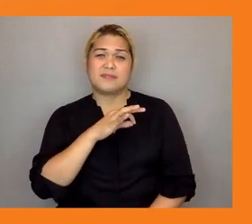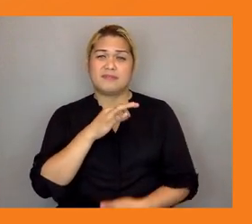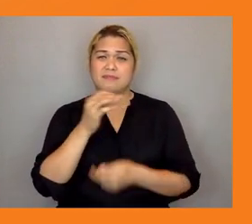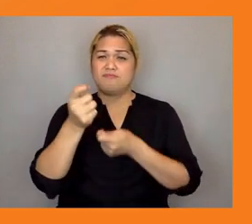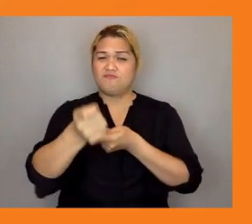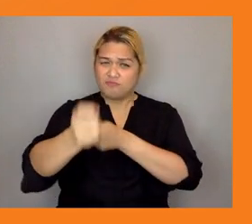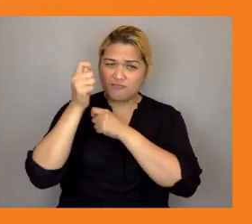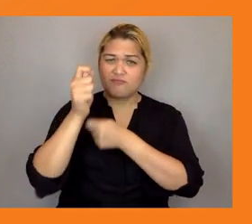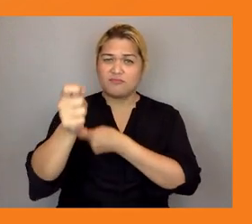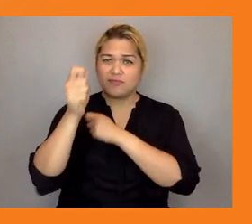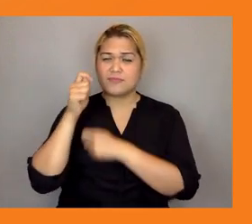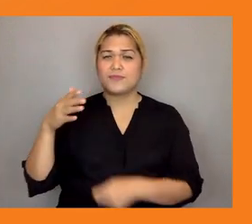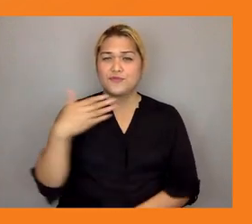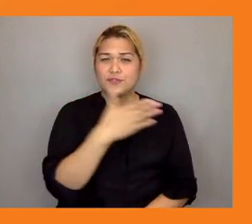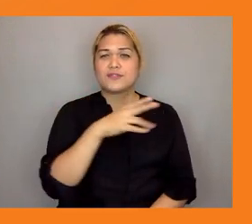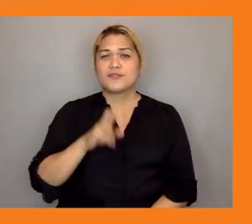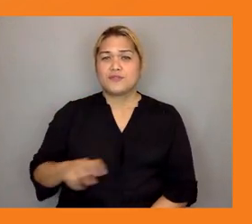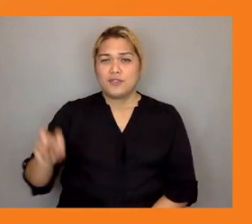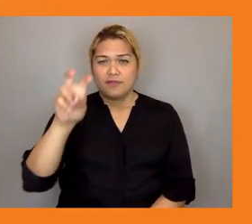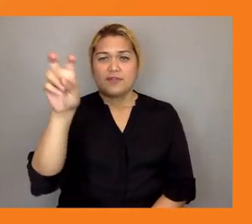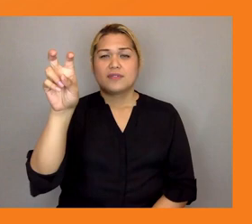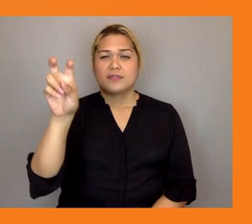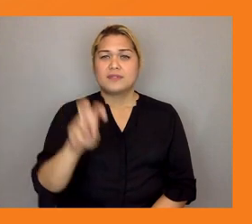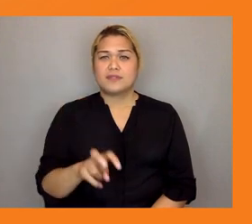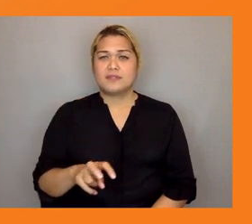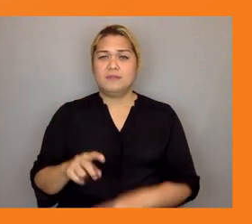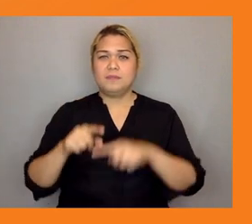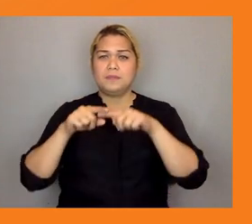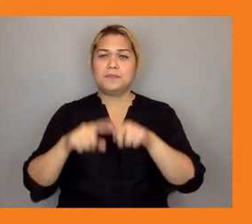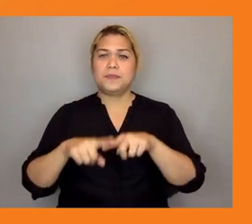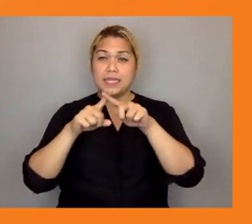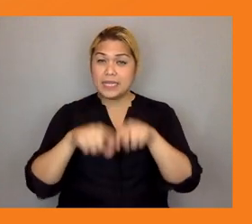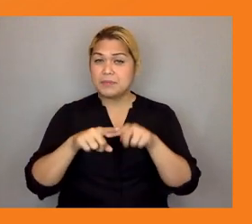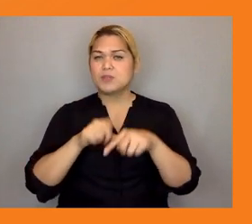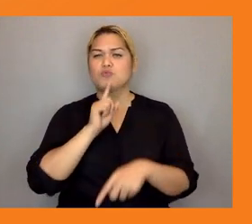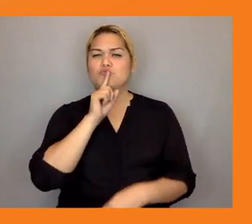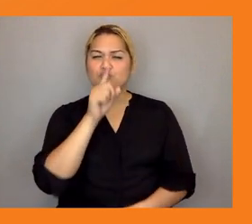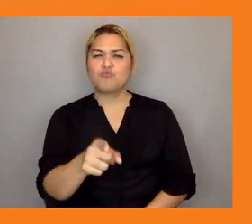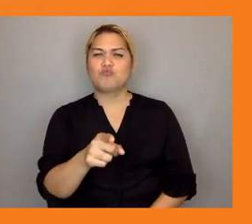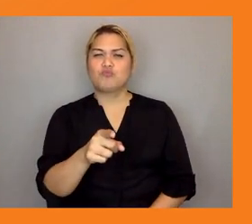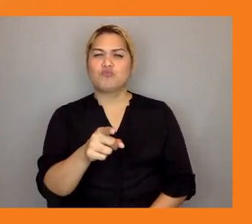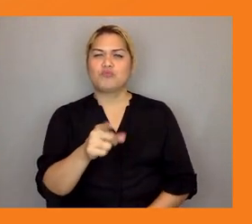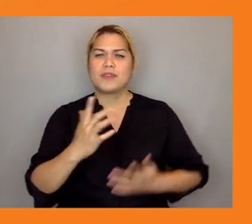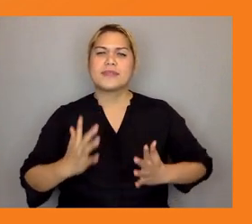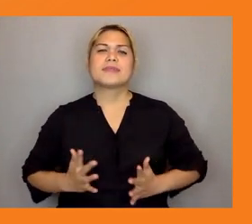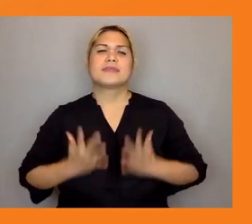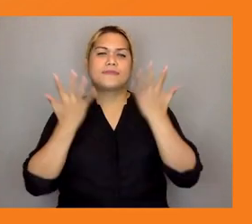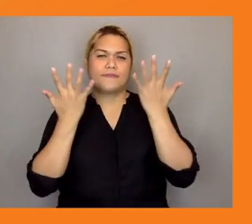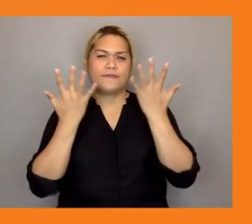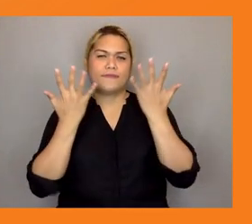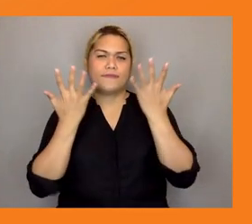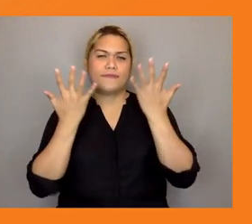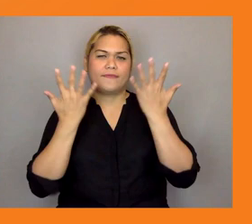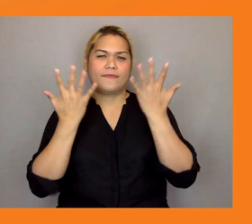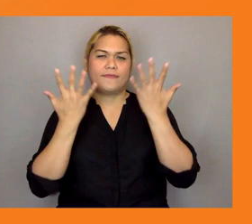and also they depend on the sustainability of marine ecosystems in general but they felt that um not all uh